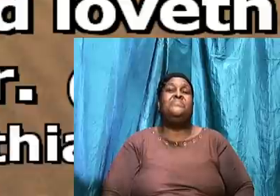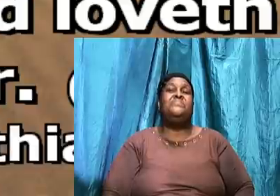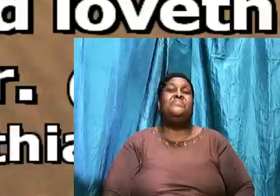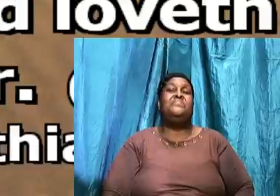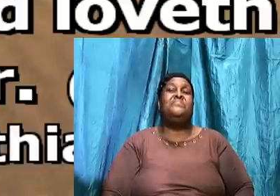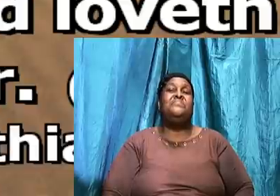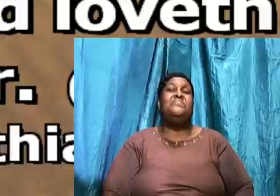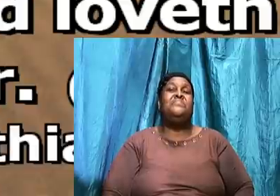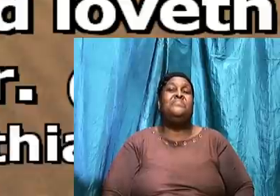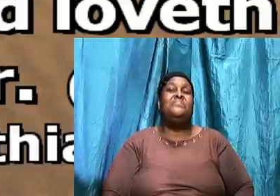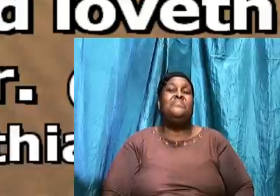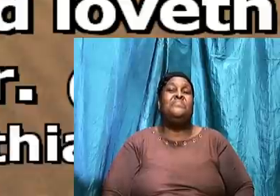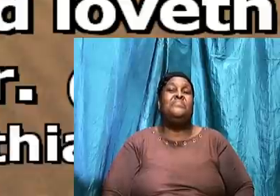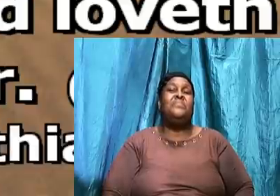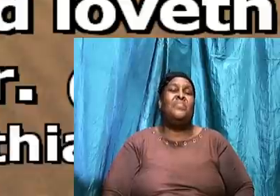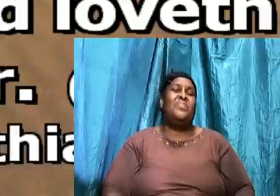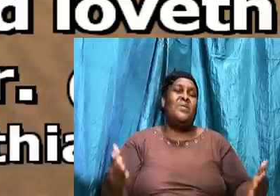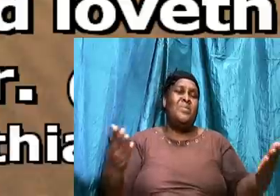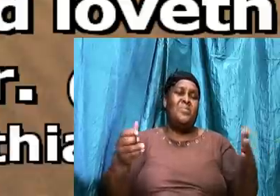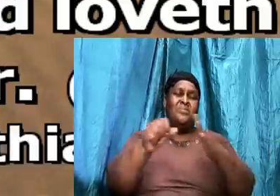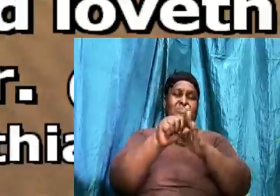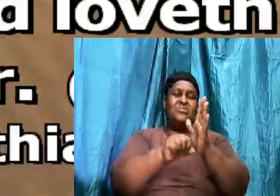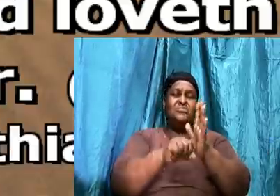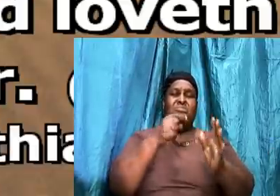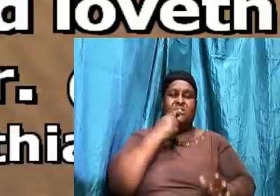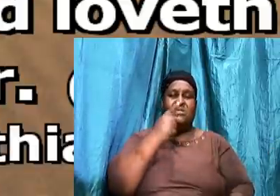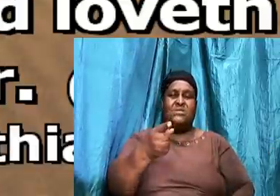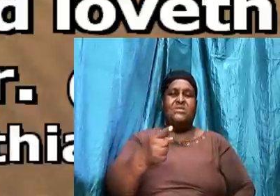So. What the scripture. Is saying. know.